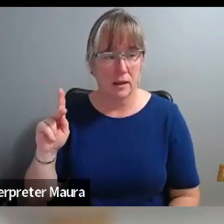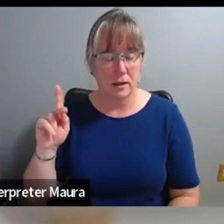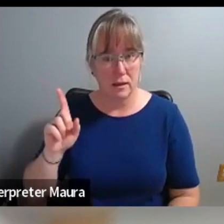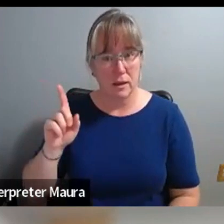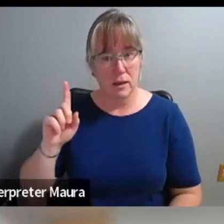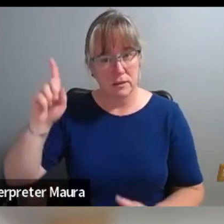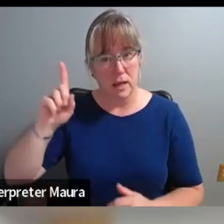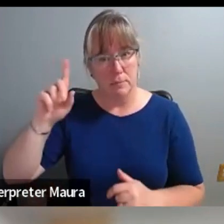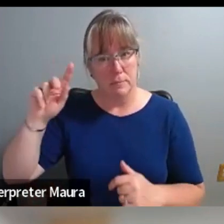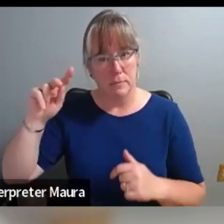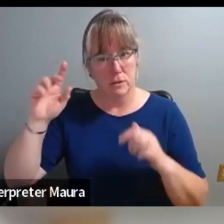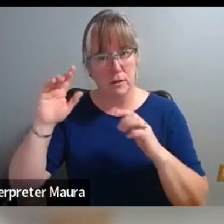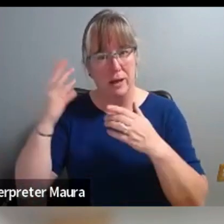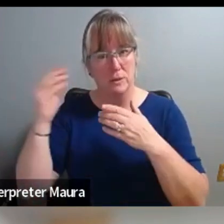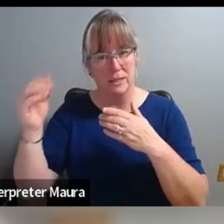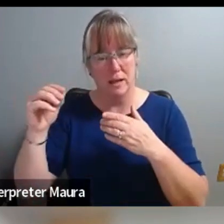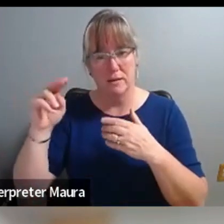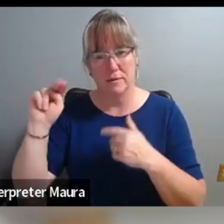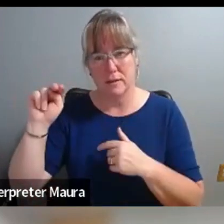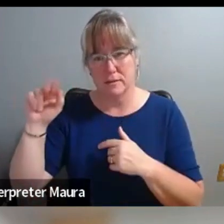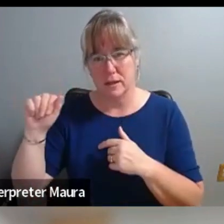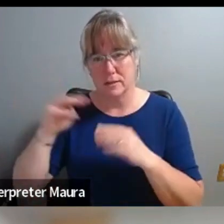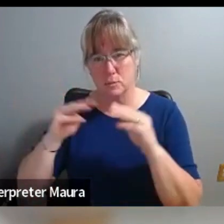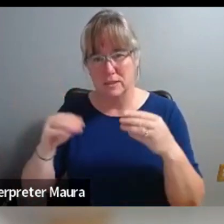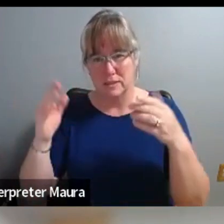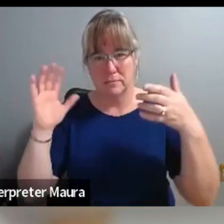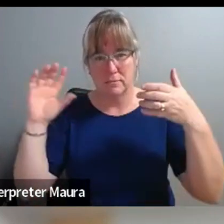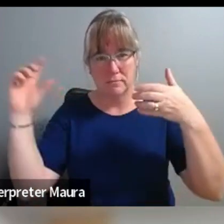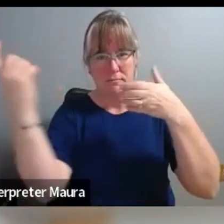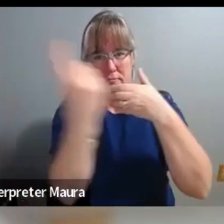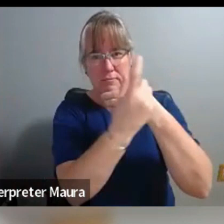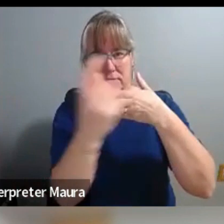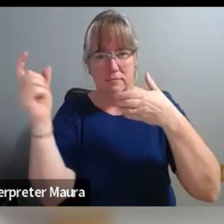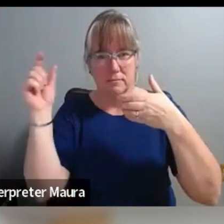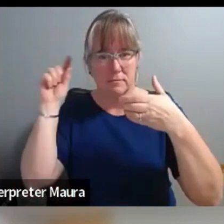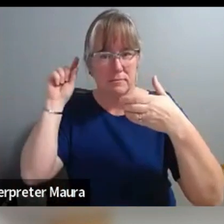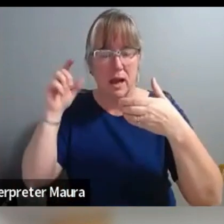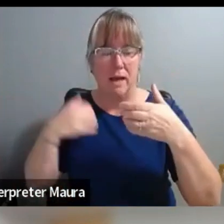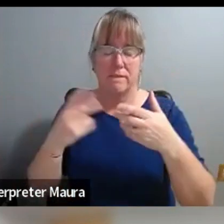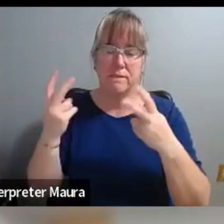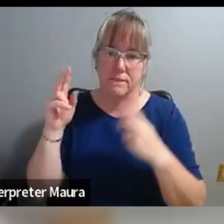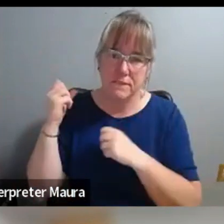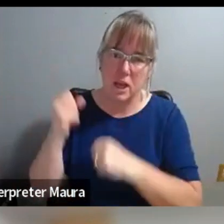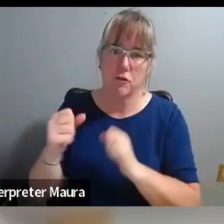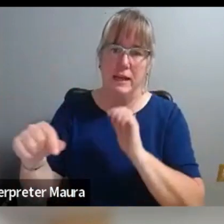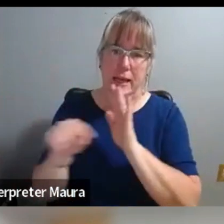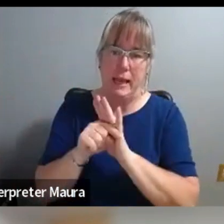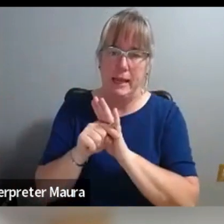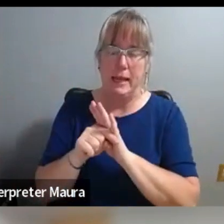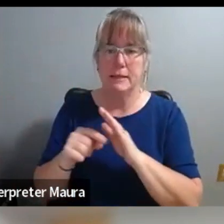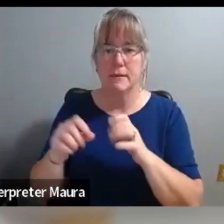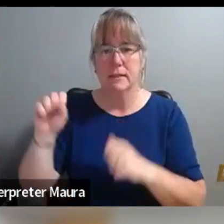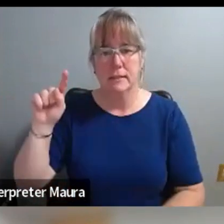of the Nelson. And there are these really negative stereotypical representations of